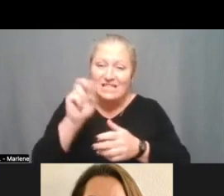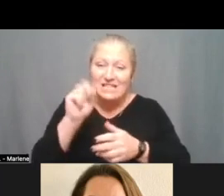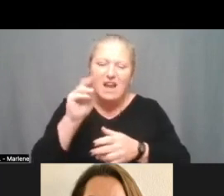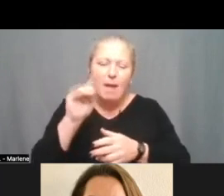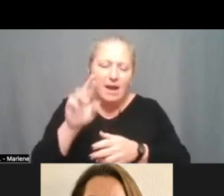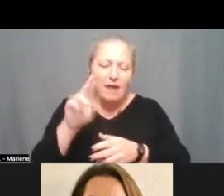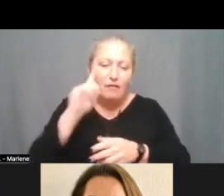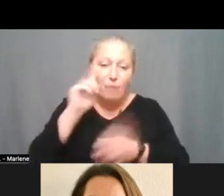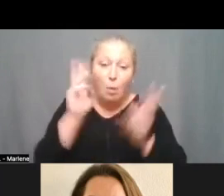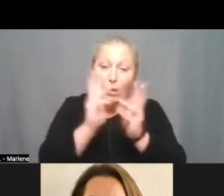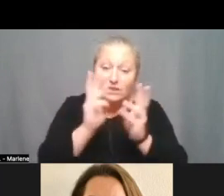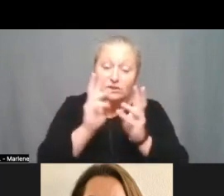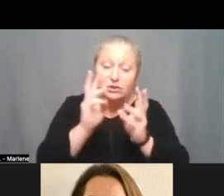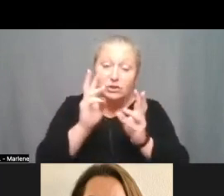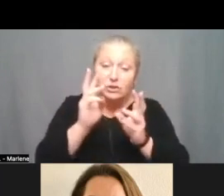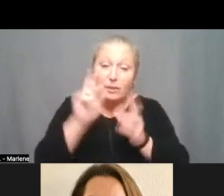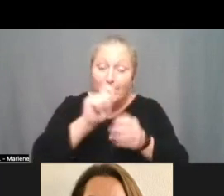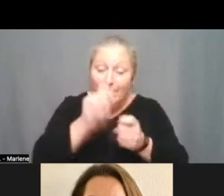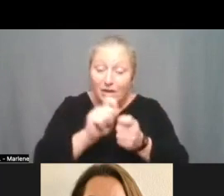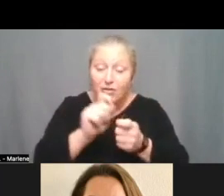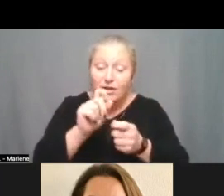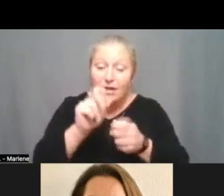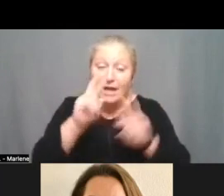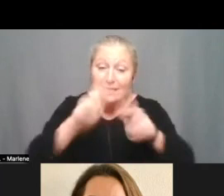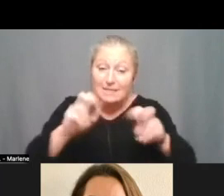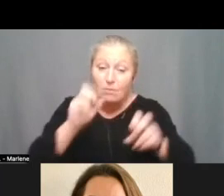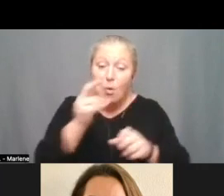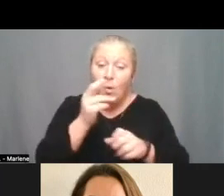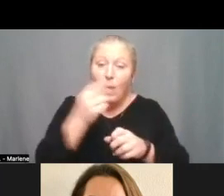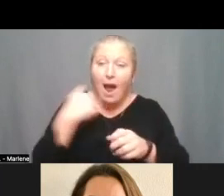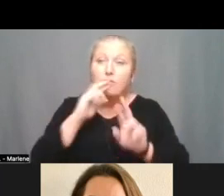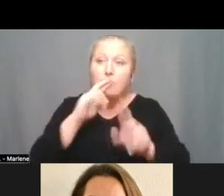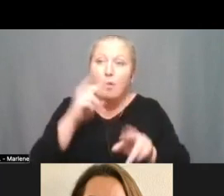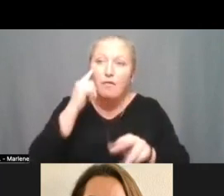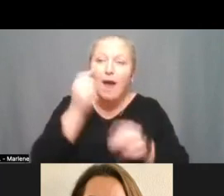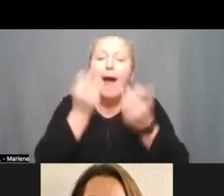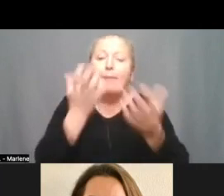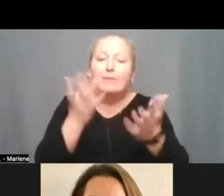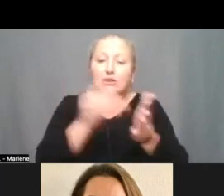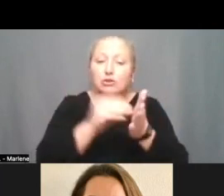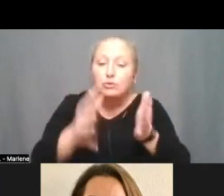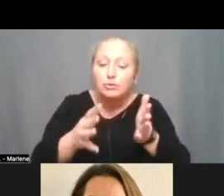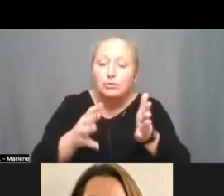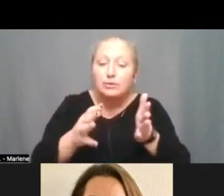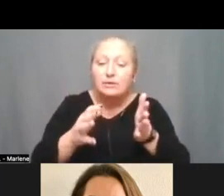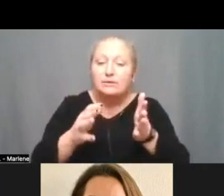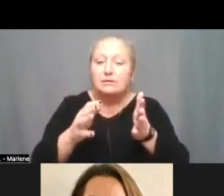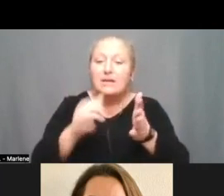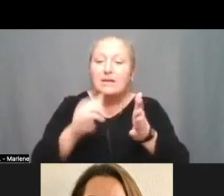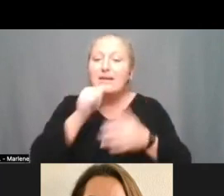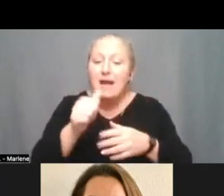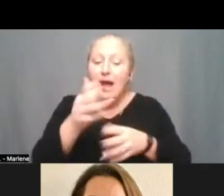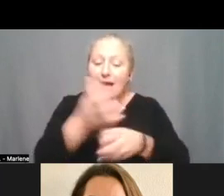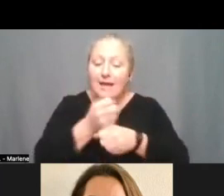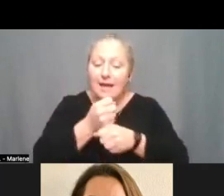assessment or any sort of reporting about how many actually how many students um did not get